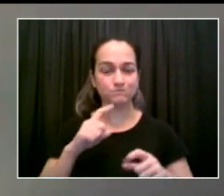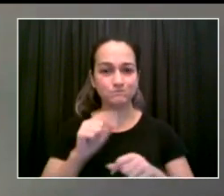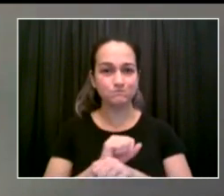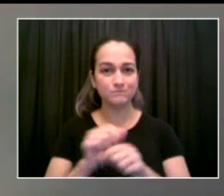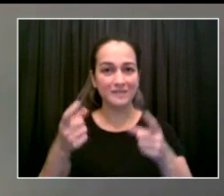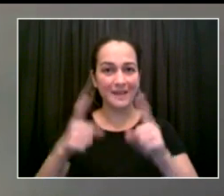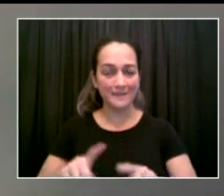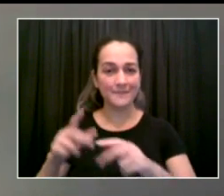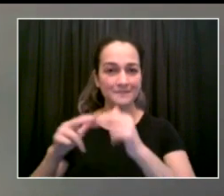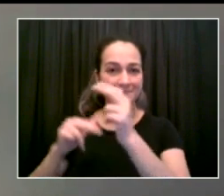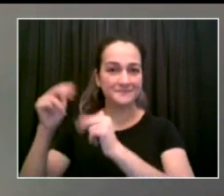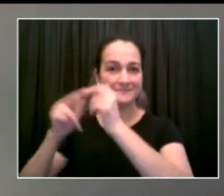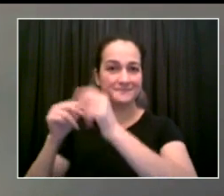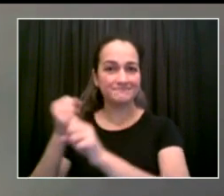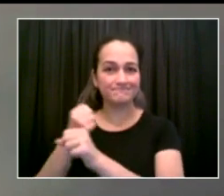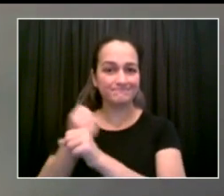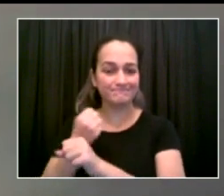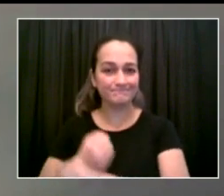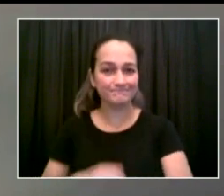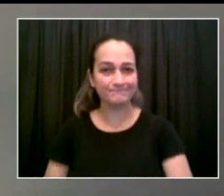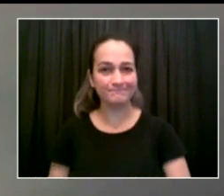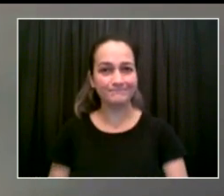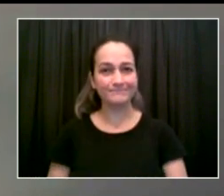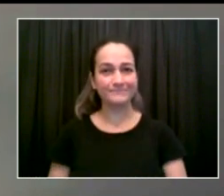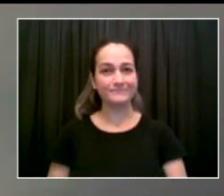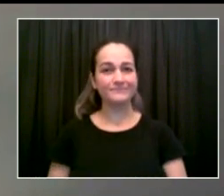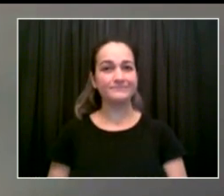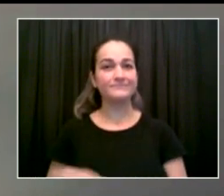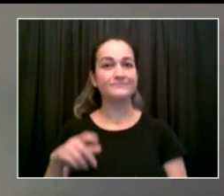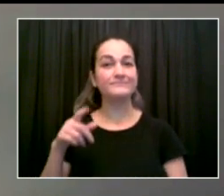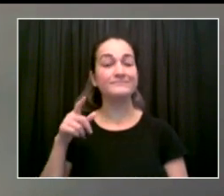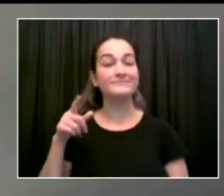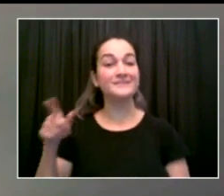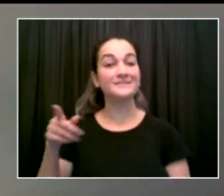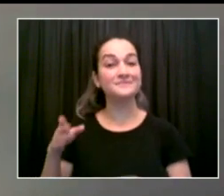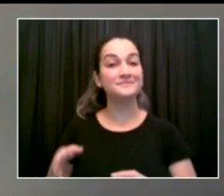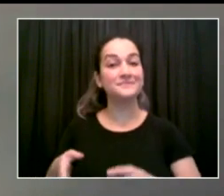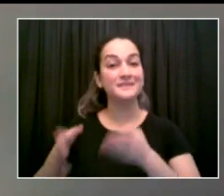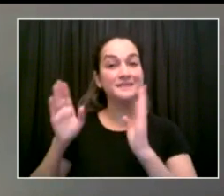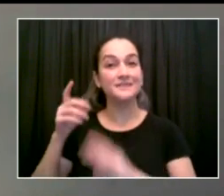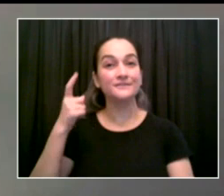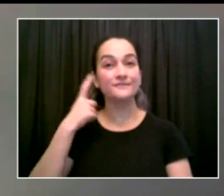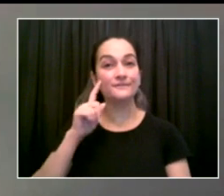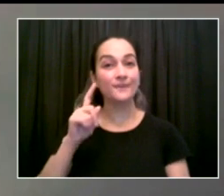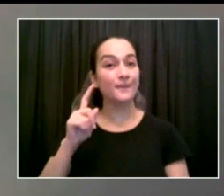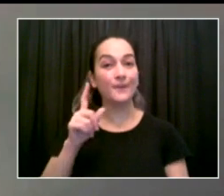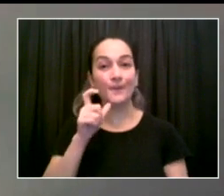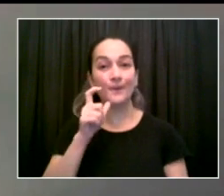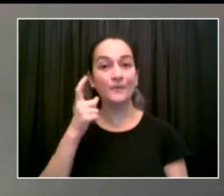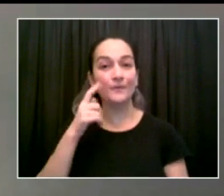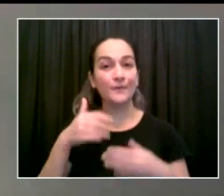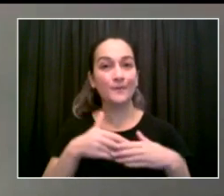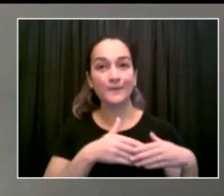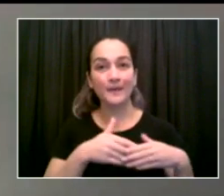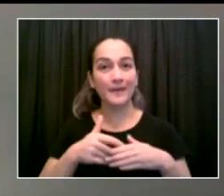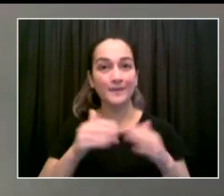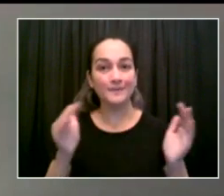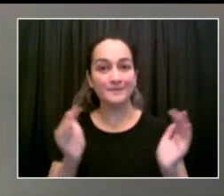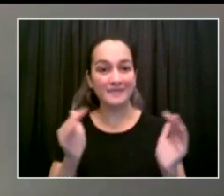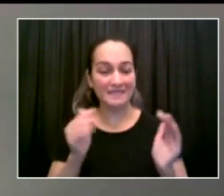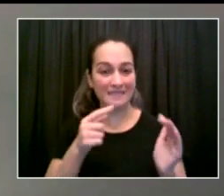were born very premature, children with spinal cord injuries, with unusual neurological